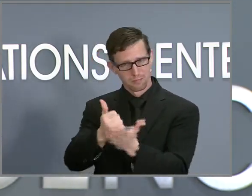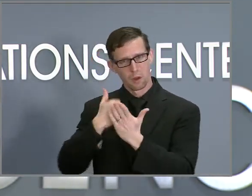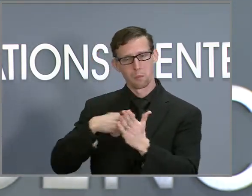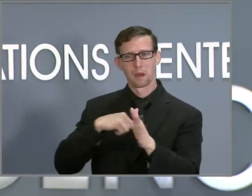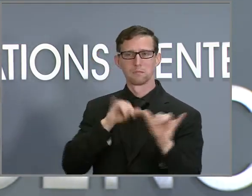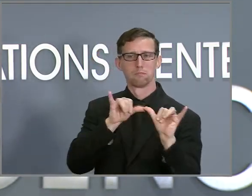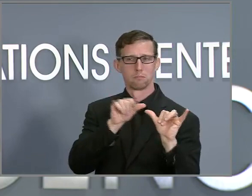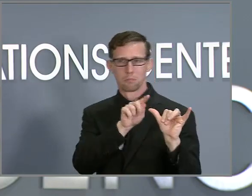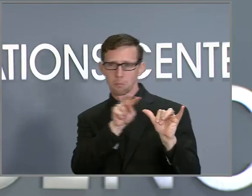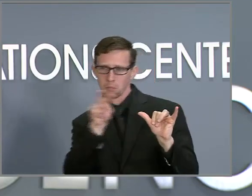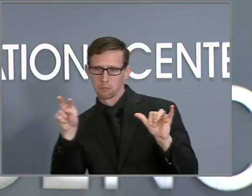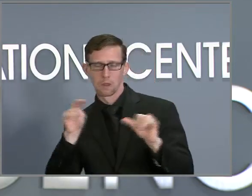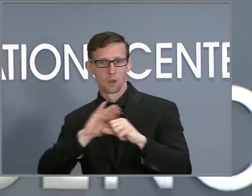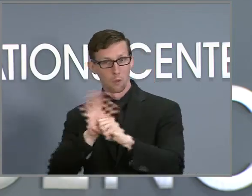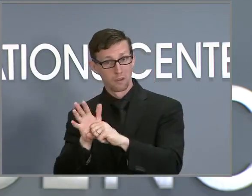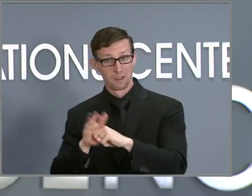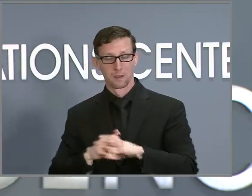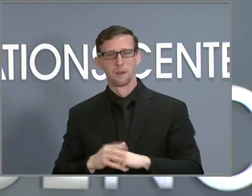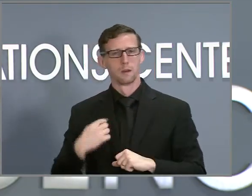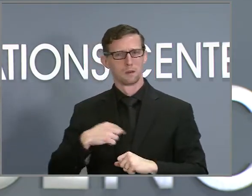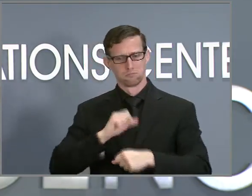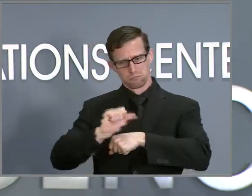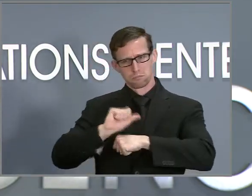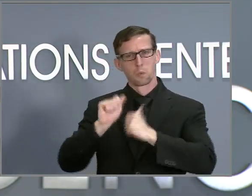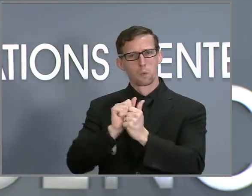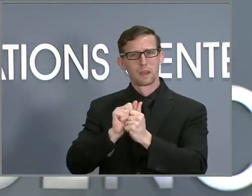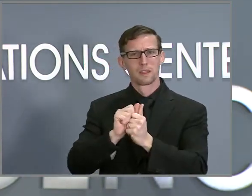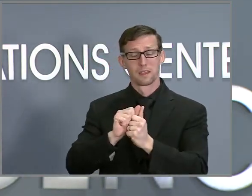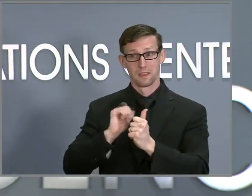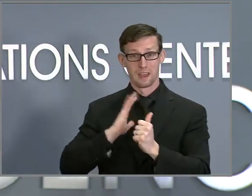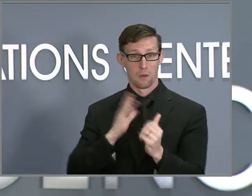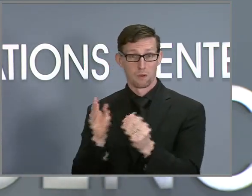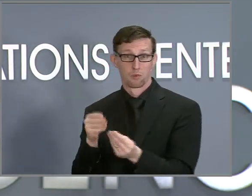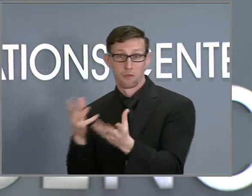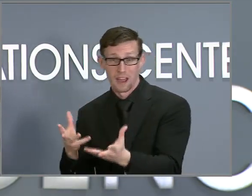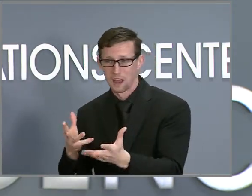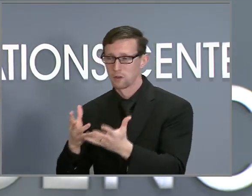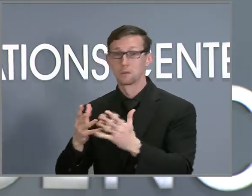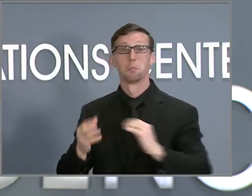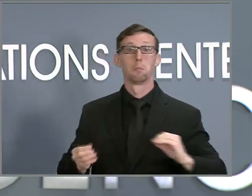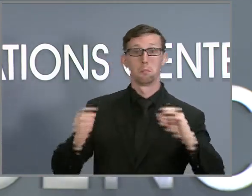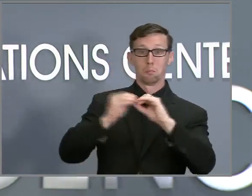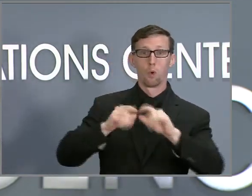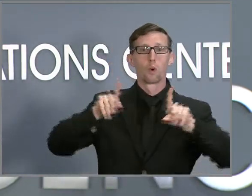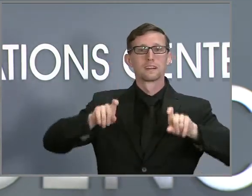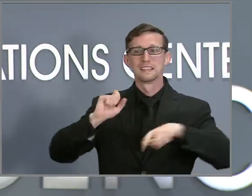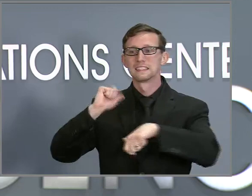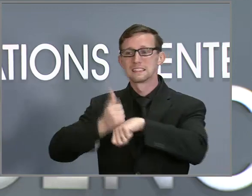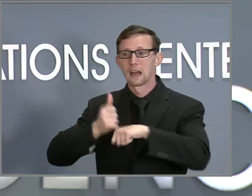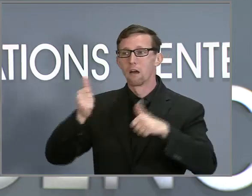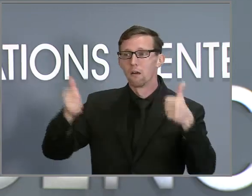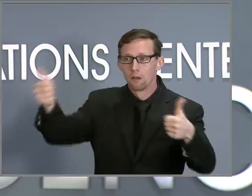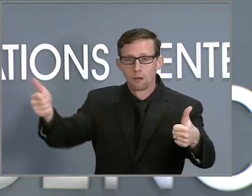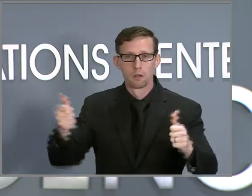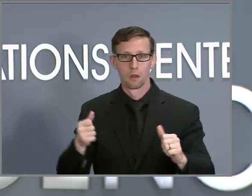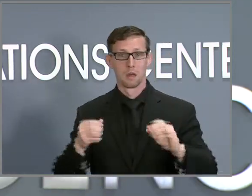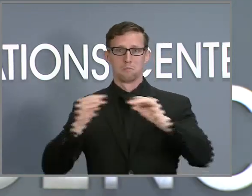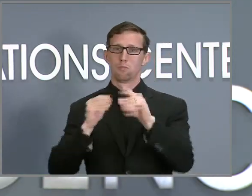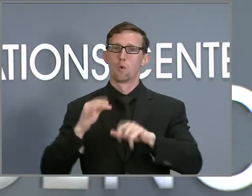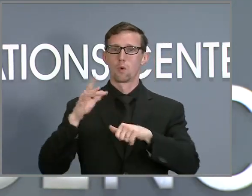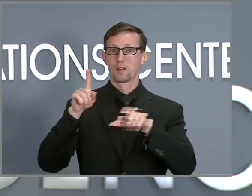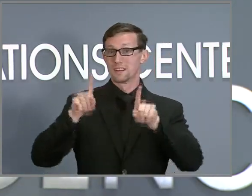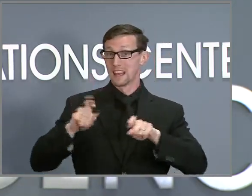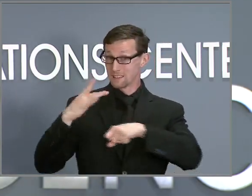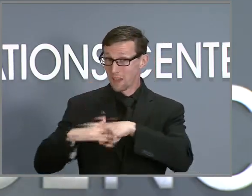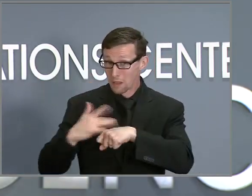with our providers to help provide more testing sites and to provide more testing for people. But I'll let Secretary Kinsley